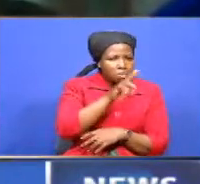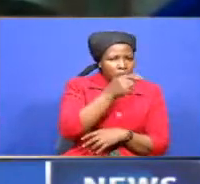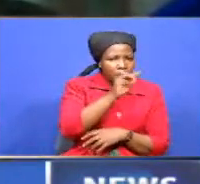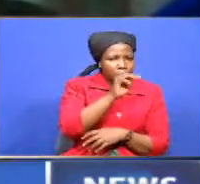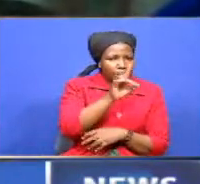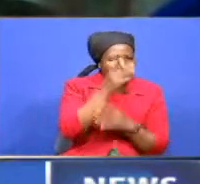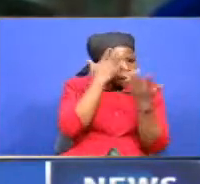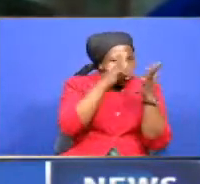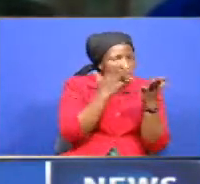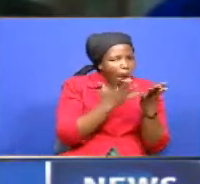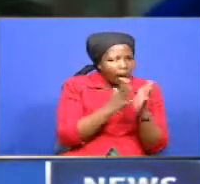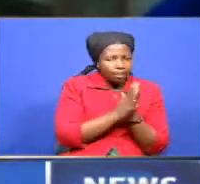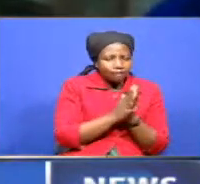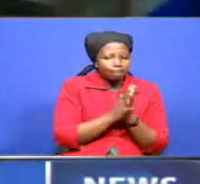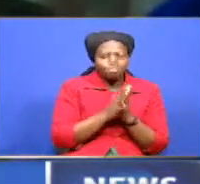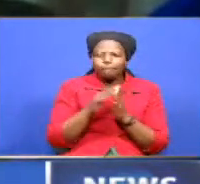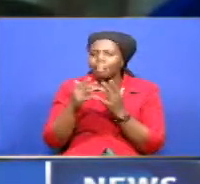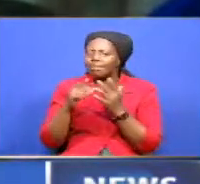hundreds